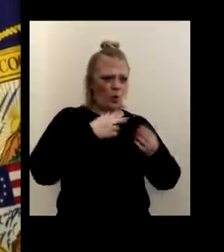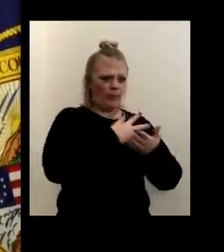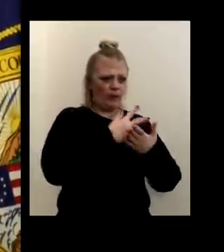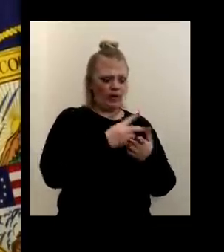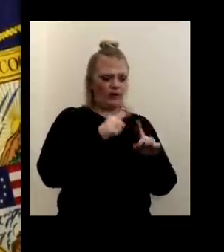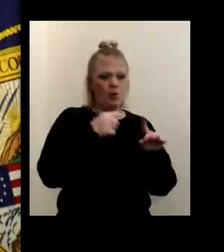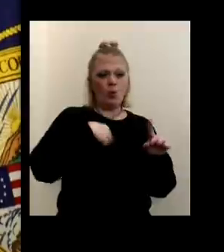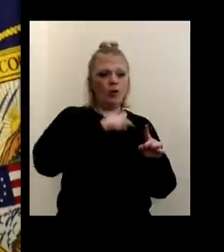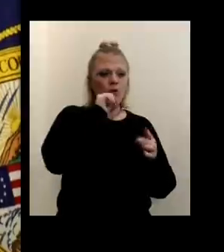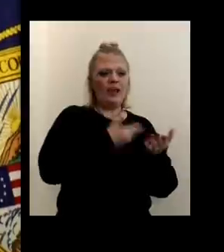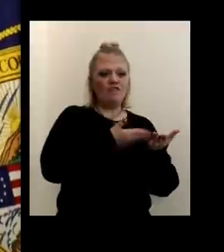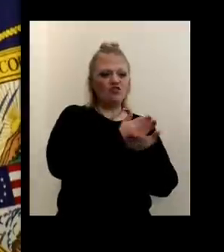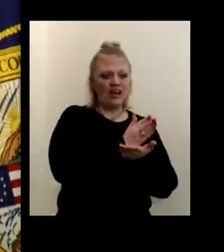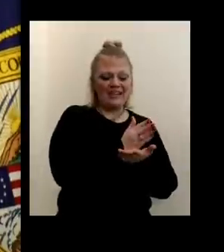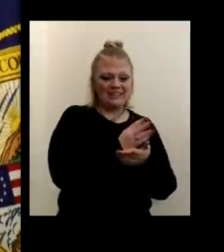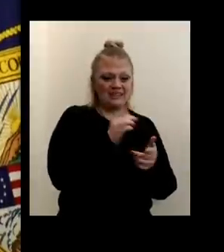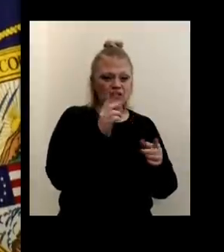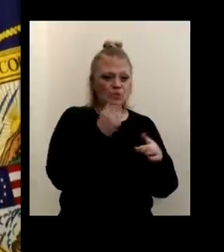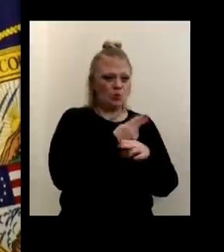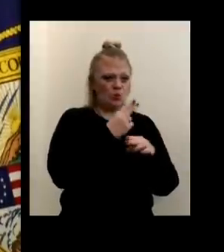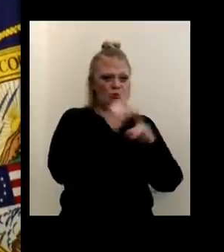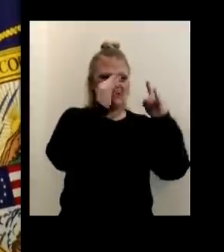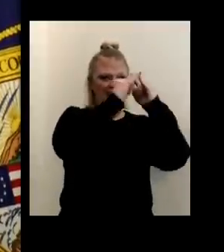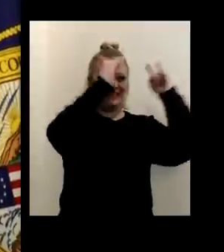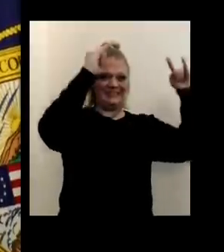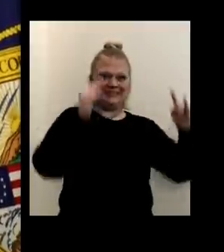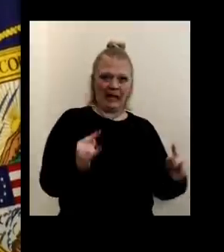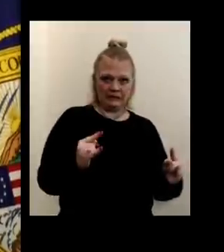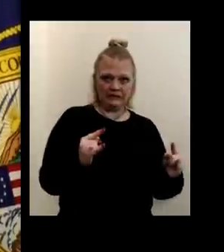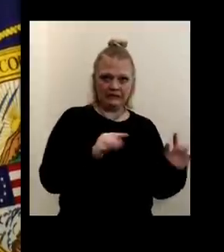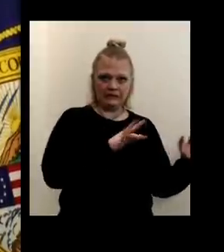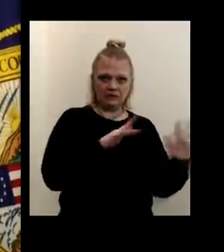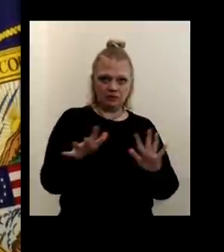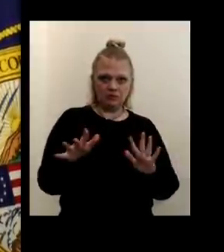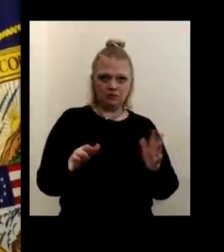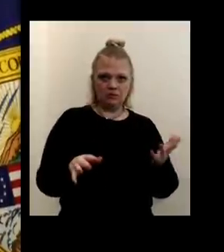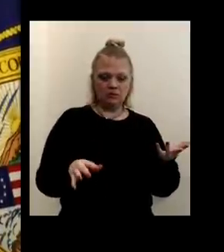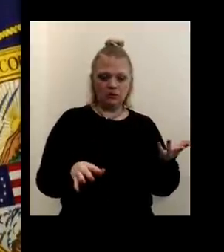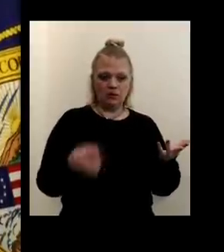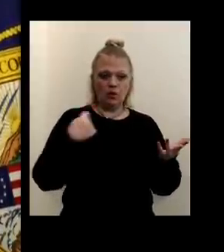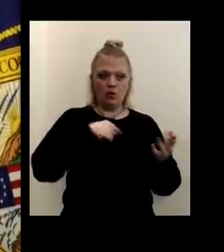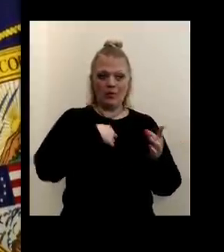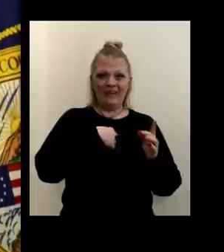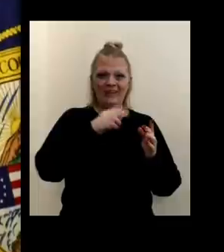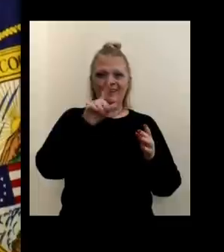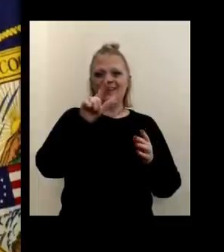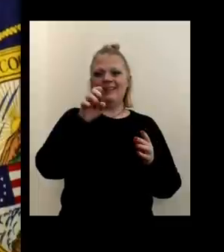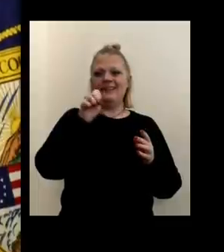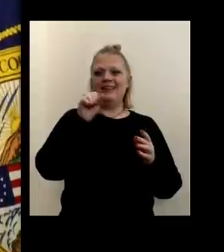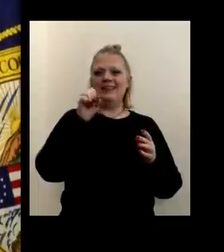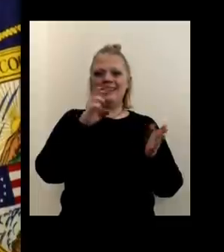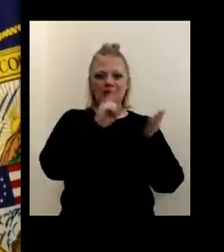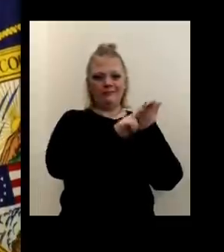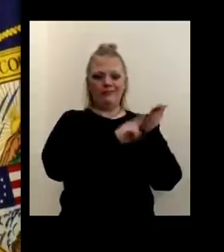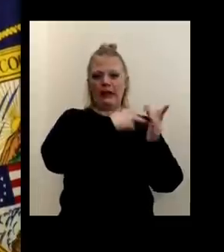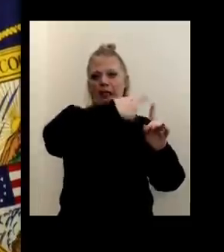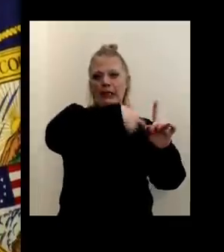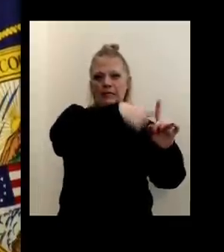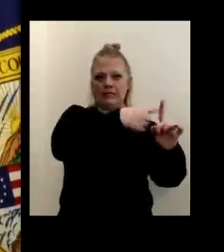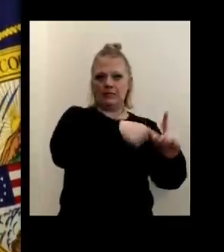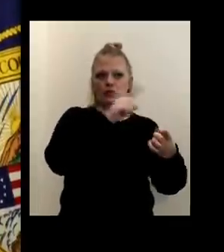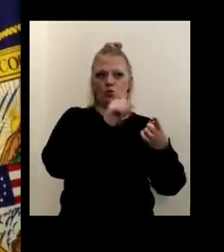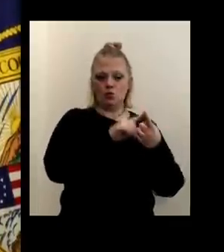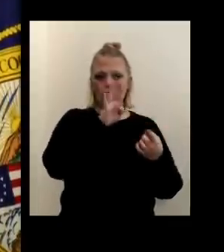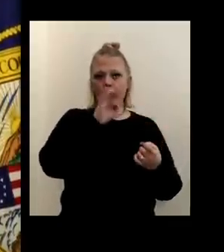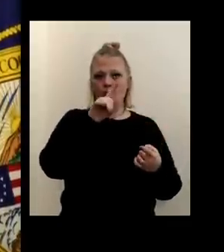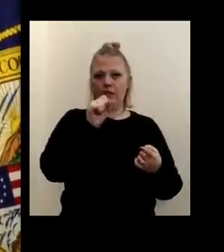the, the, the, the, the tent facilities and the like, uh, like that we lease the facilities out to the beer, uh,